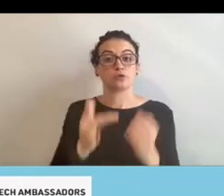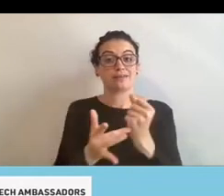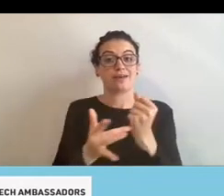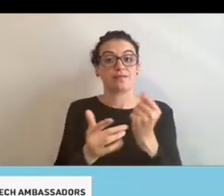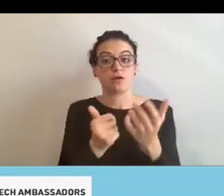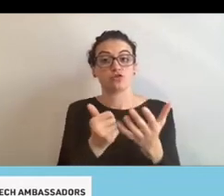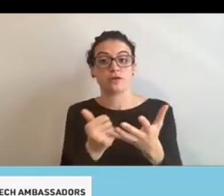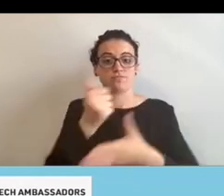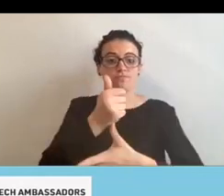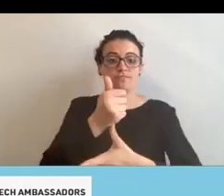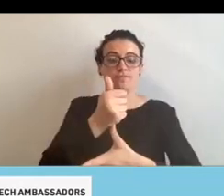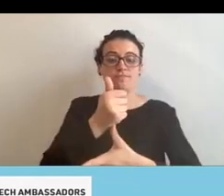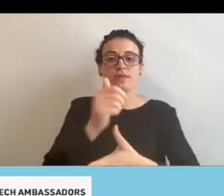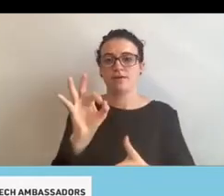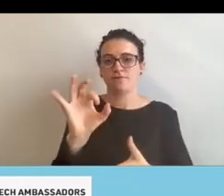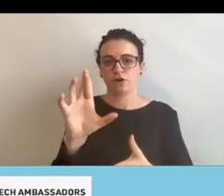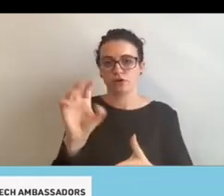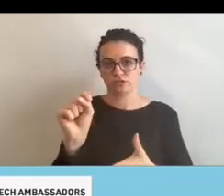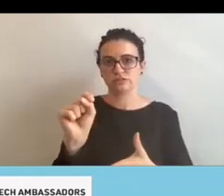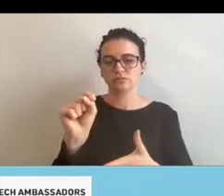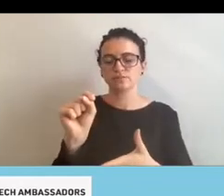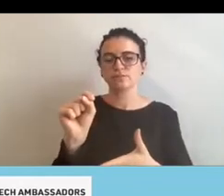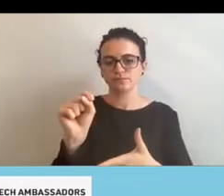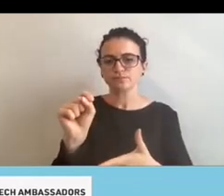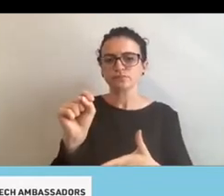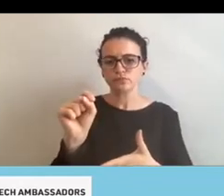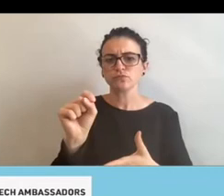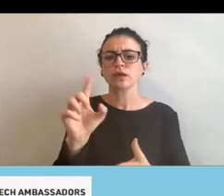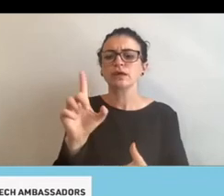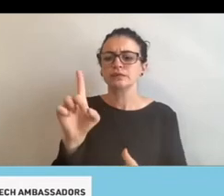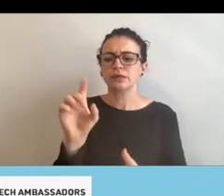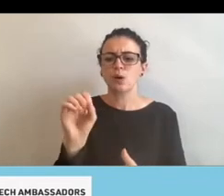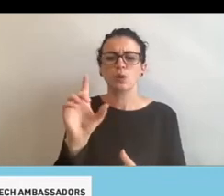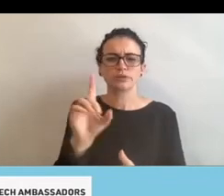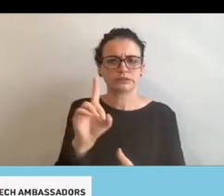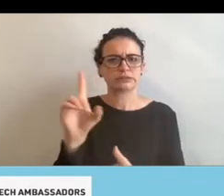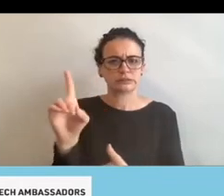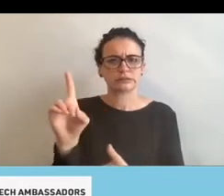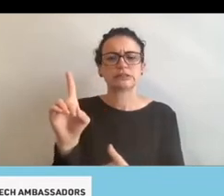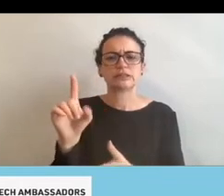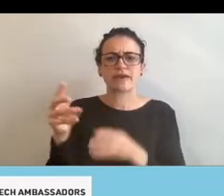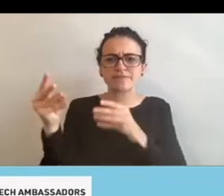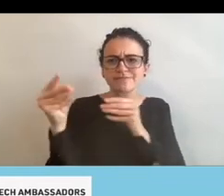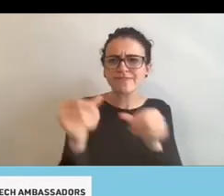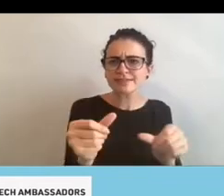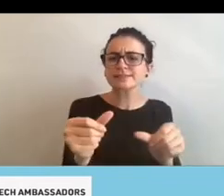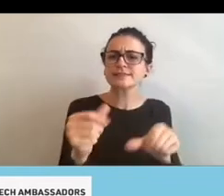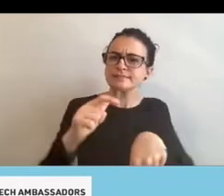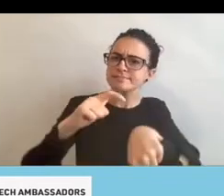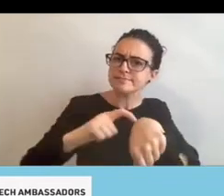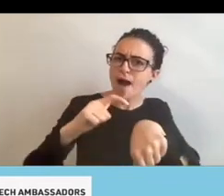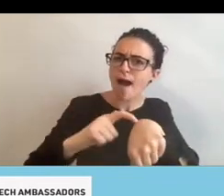DODD has invested time and money to